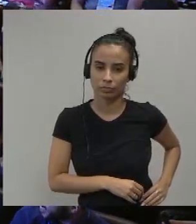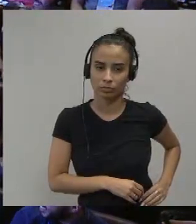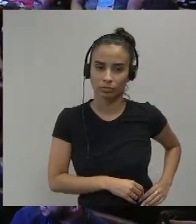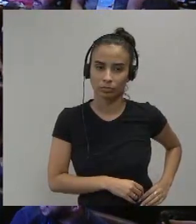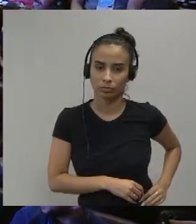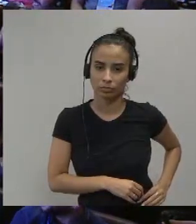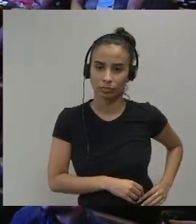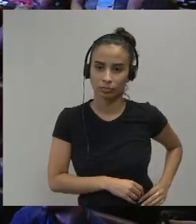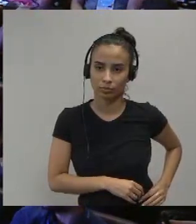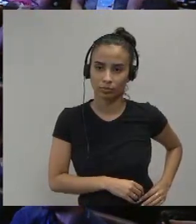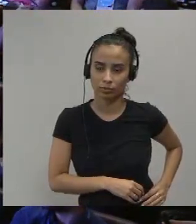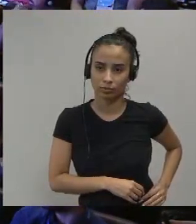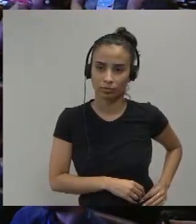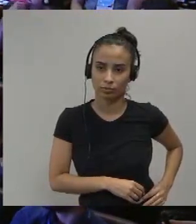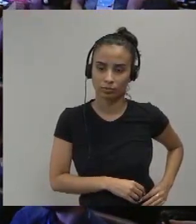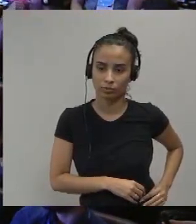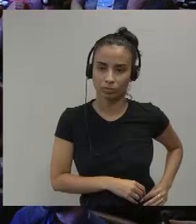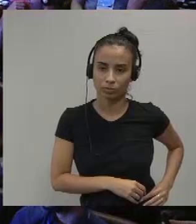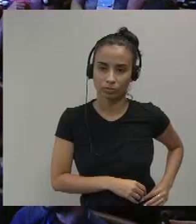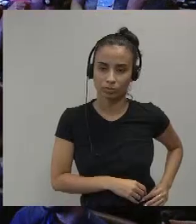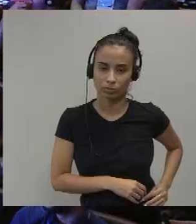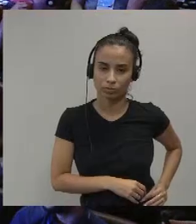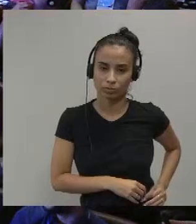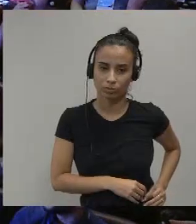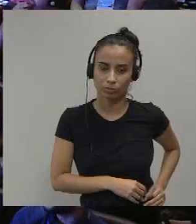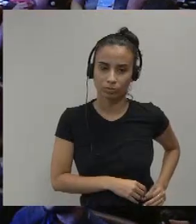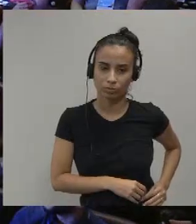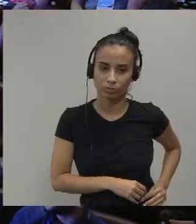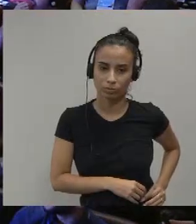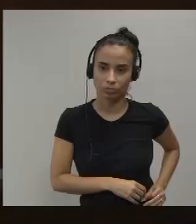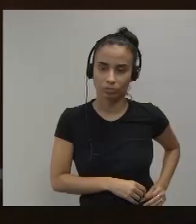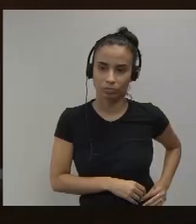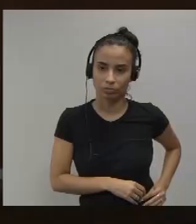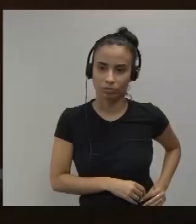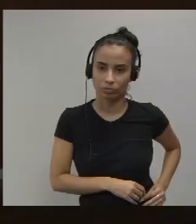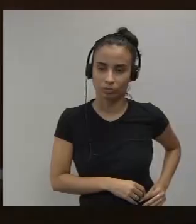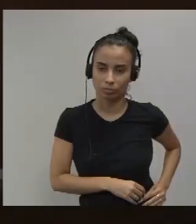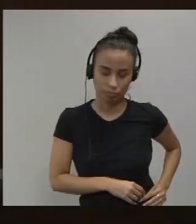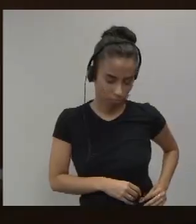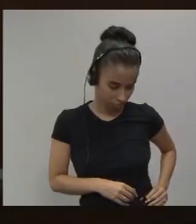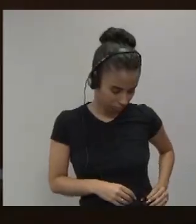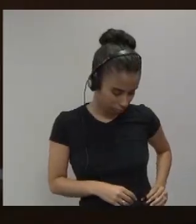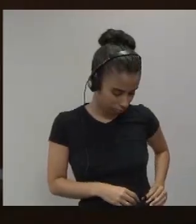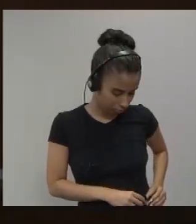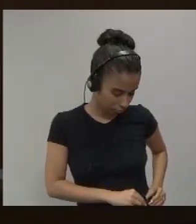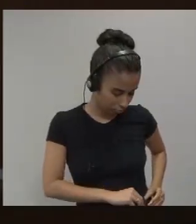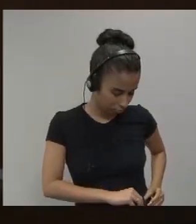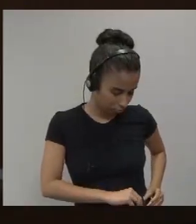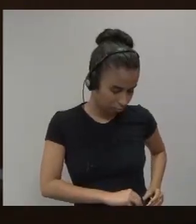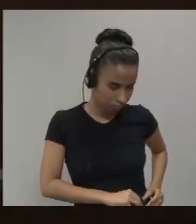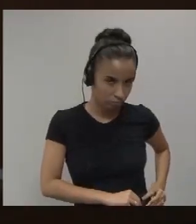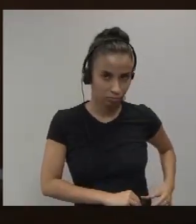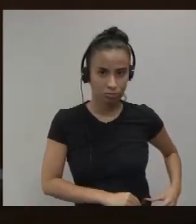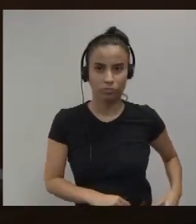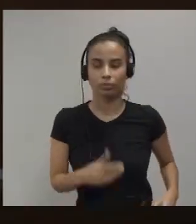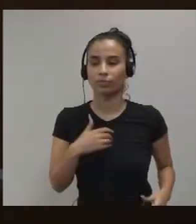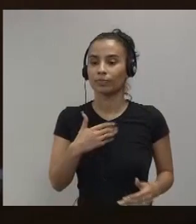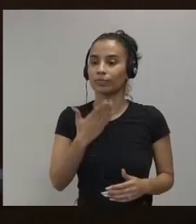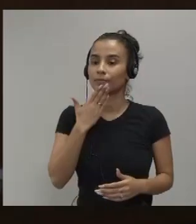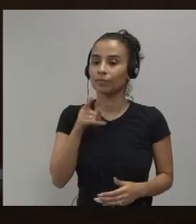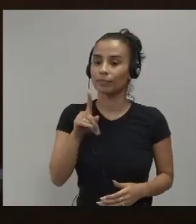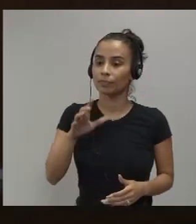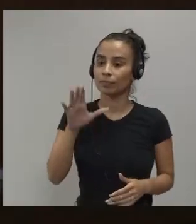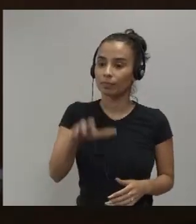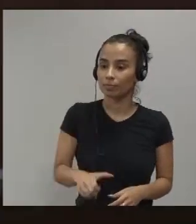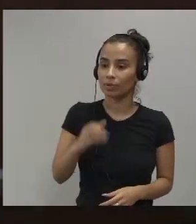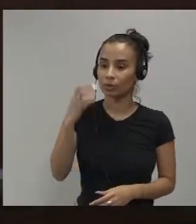and so i have two actions for everybody to take take out your phones for those of you who are on the wifi i know it's a